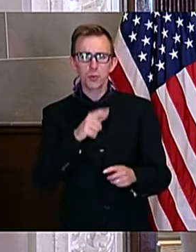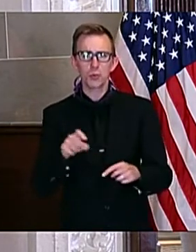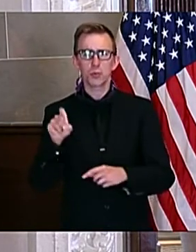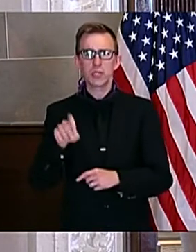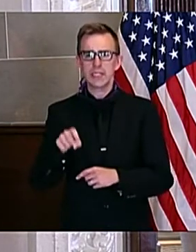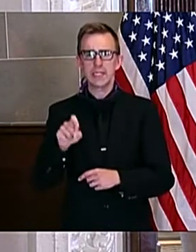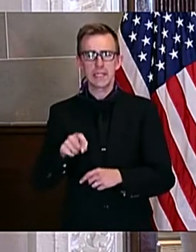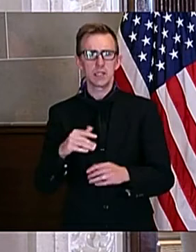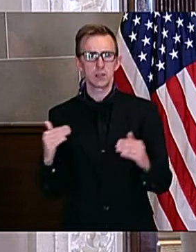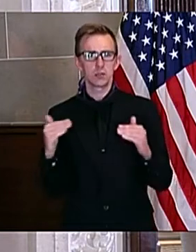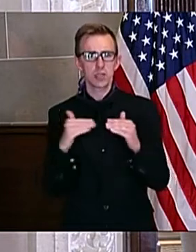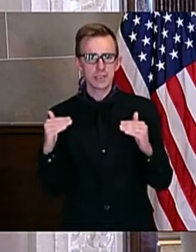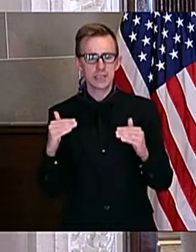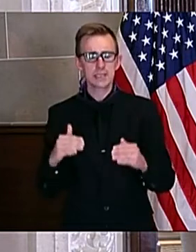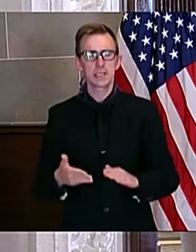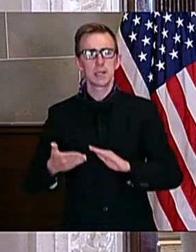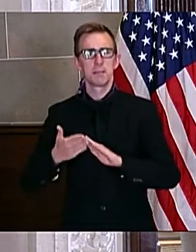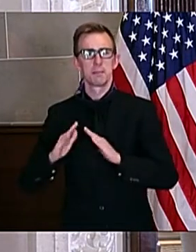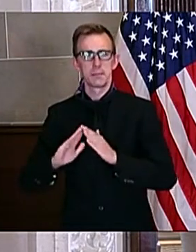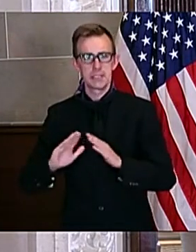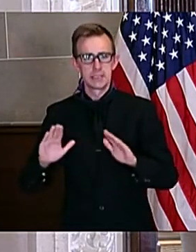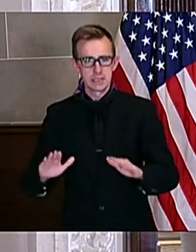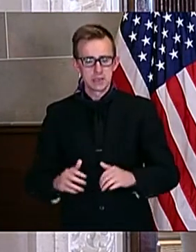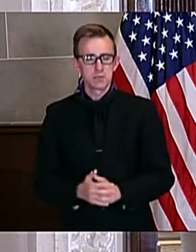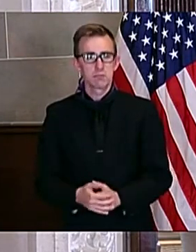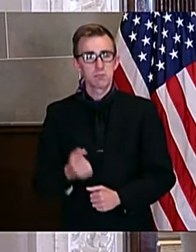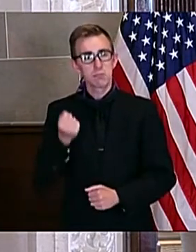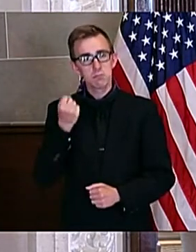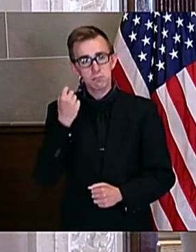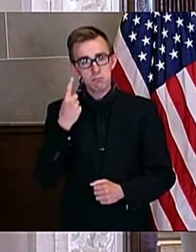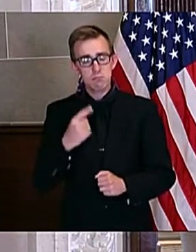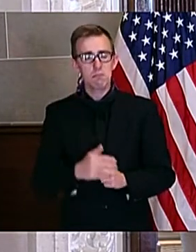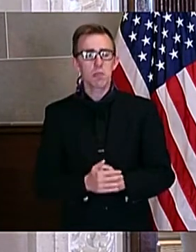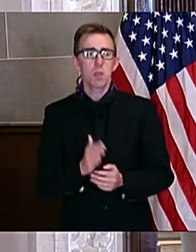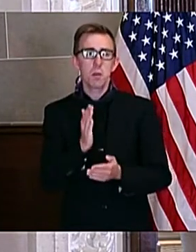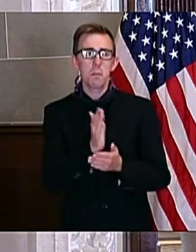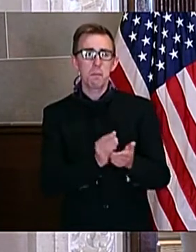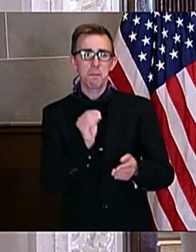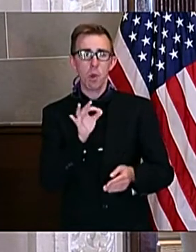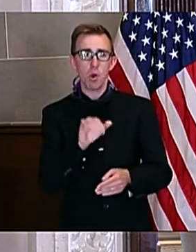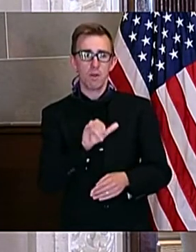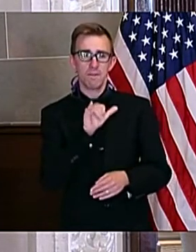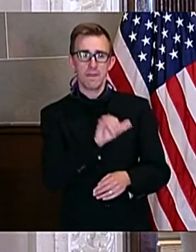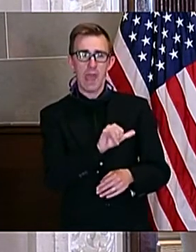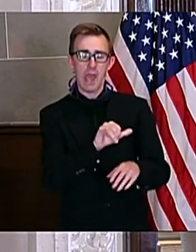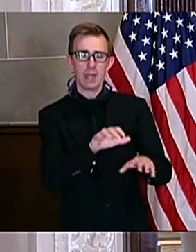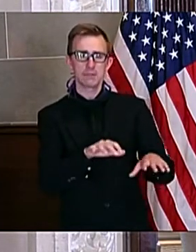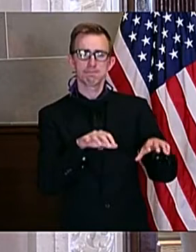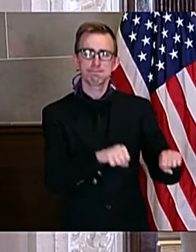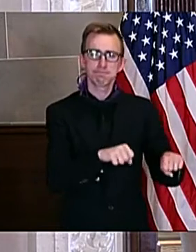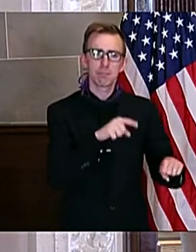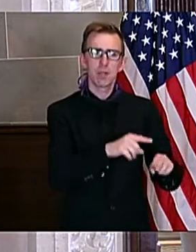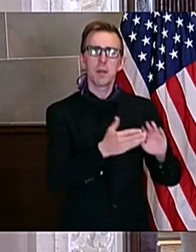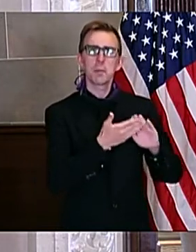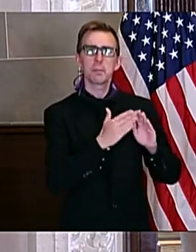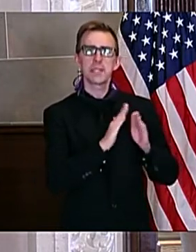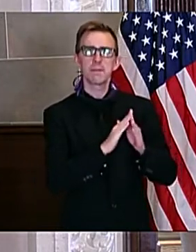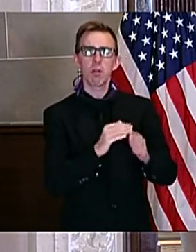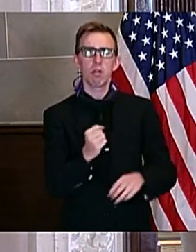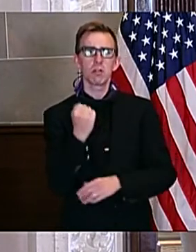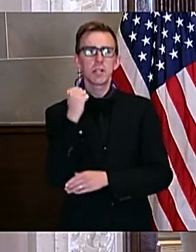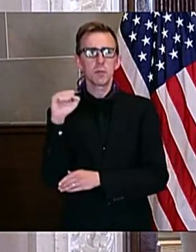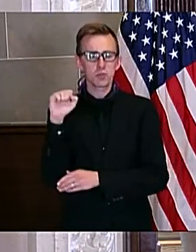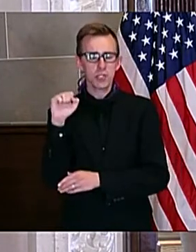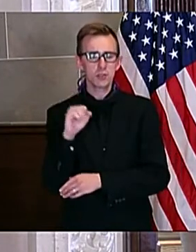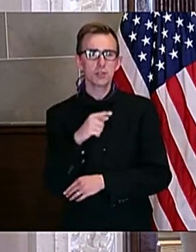and peace. However, an element that's seized on these peaceful demonstrations to commit